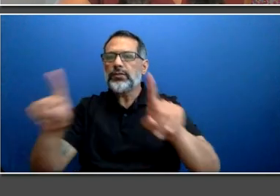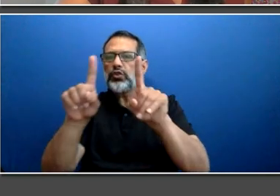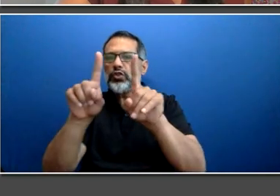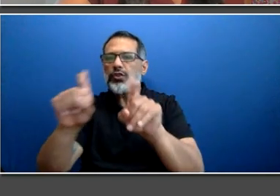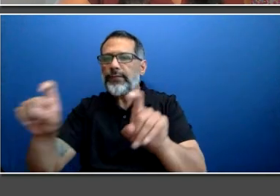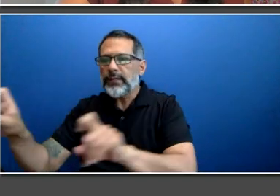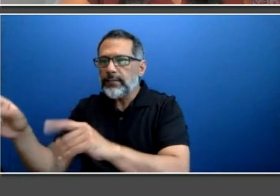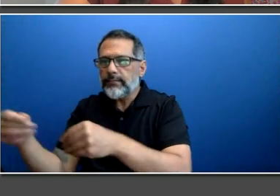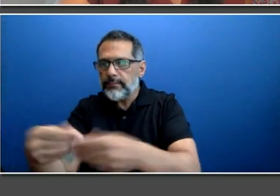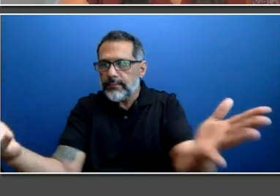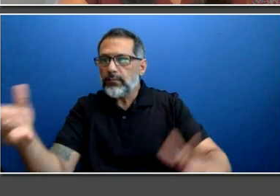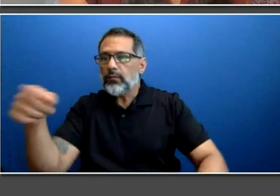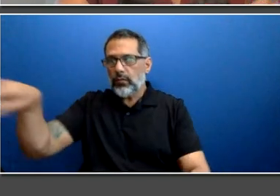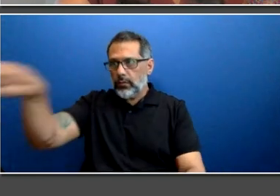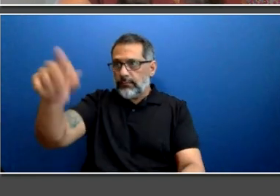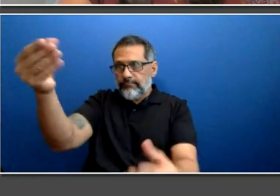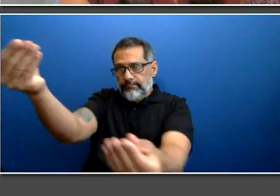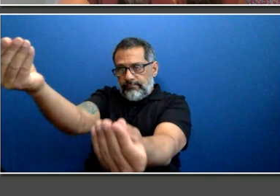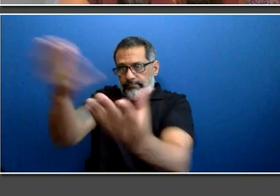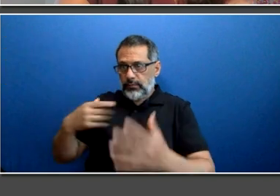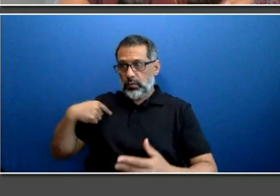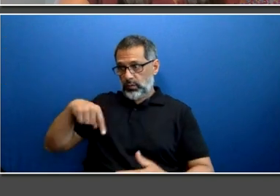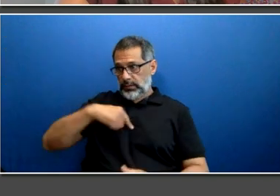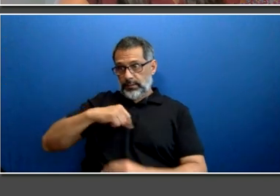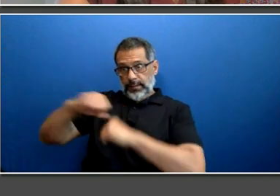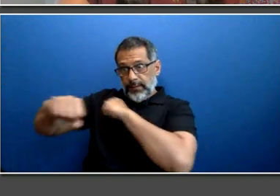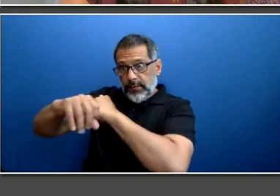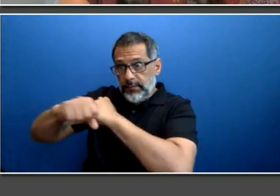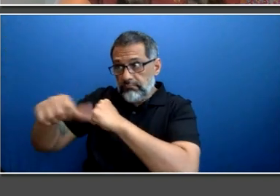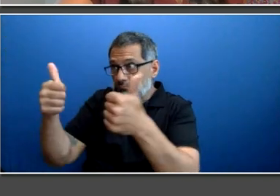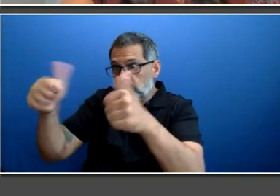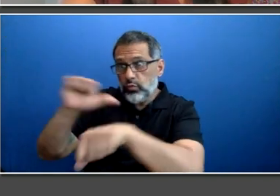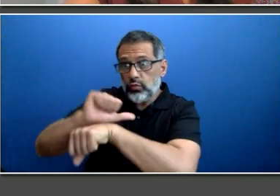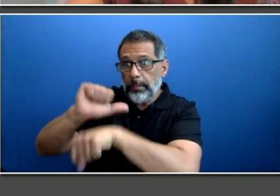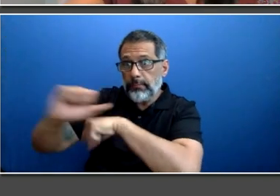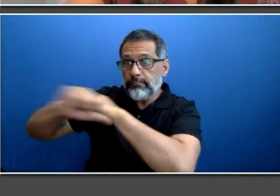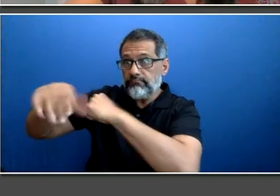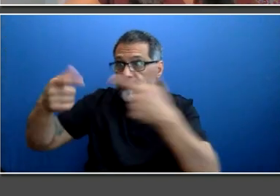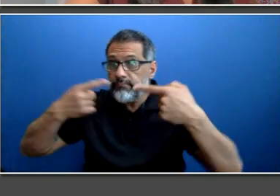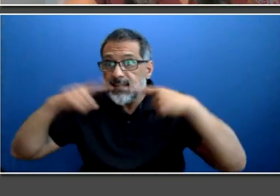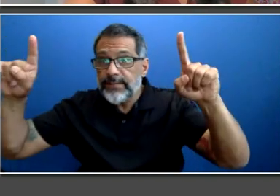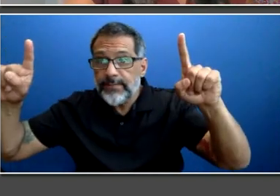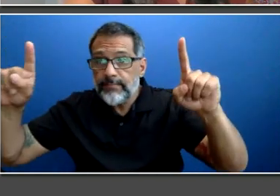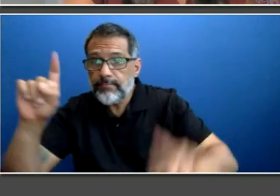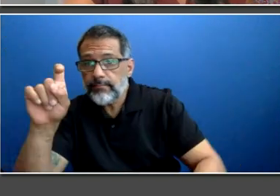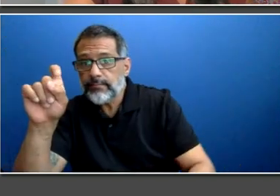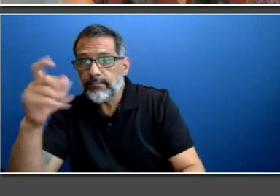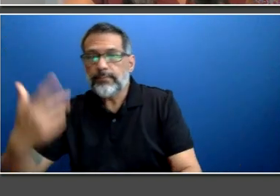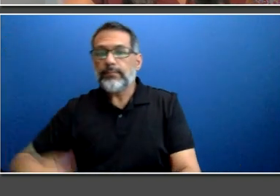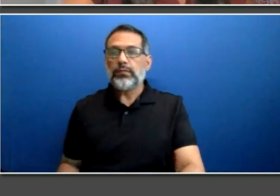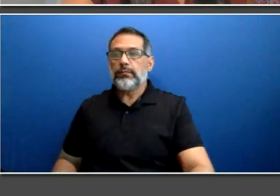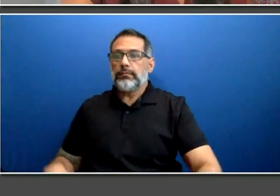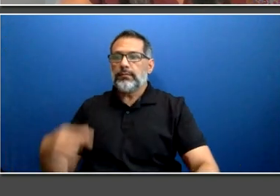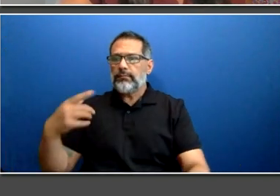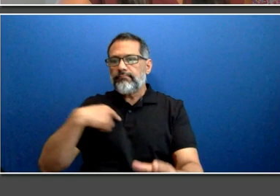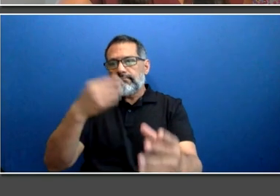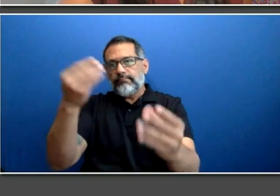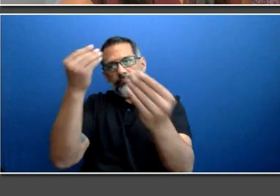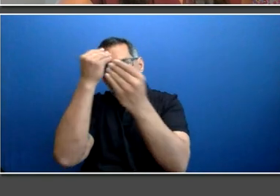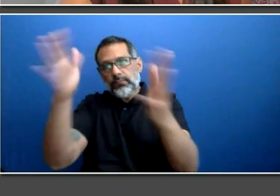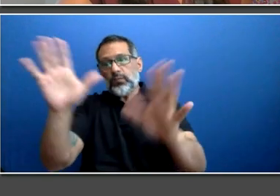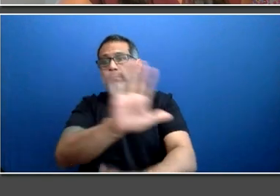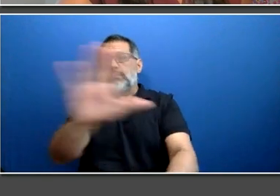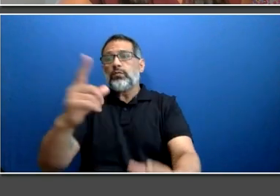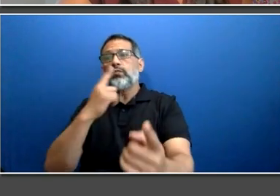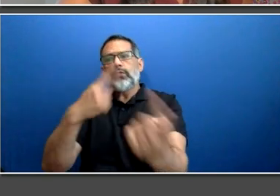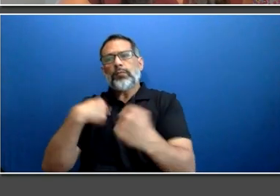recruiters and hiring managers will not be able to identify you or see your responses. When hired